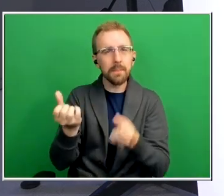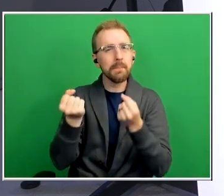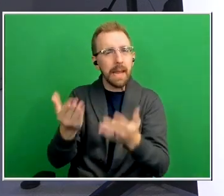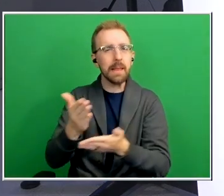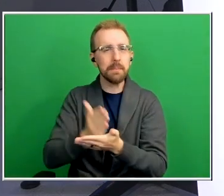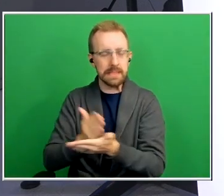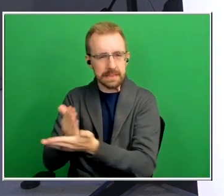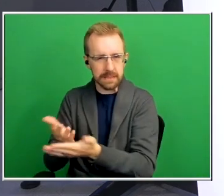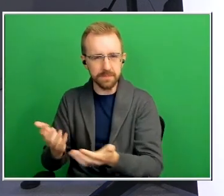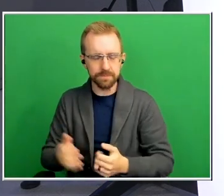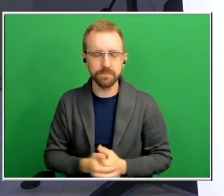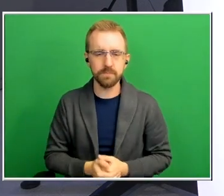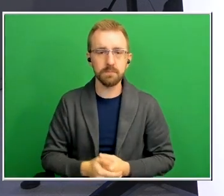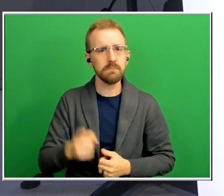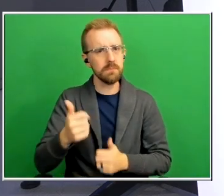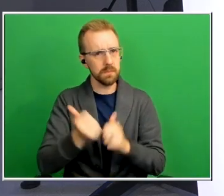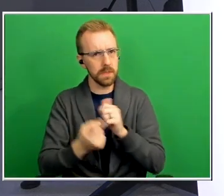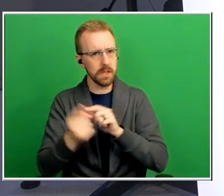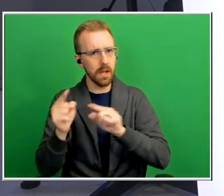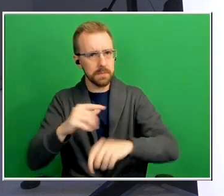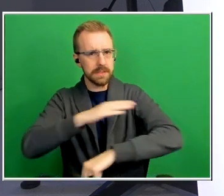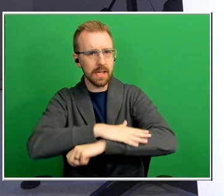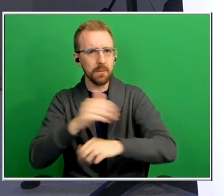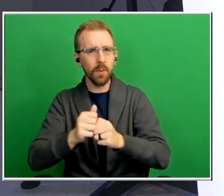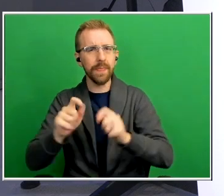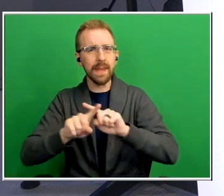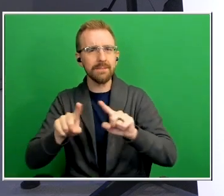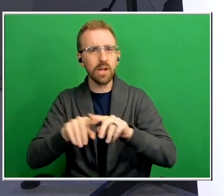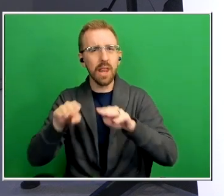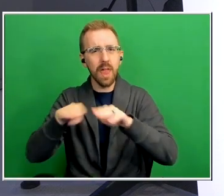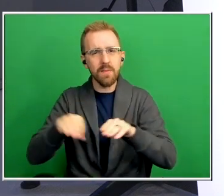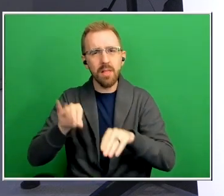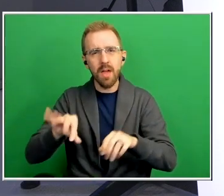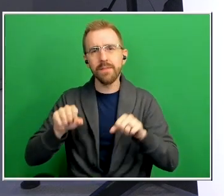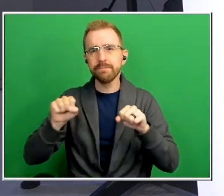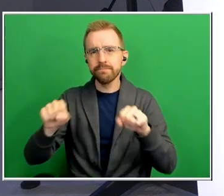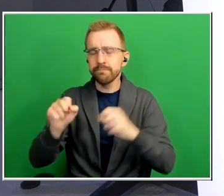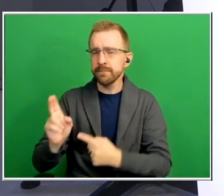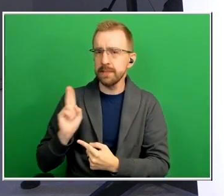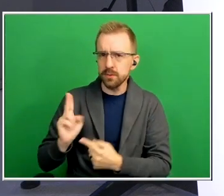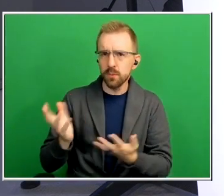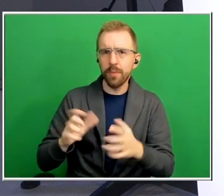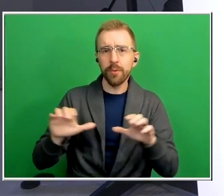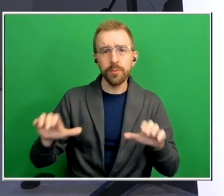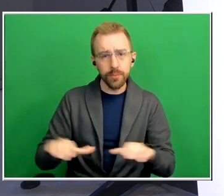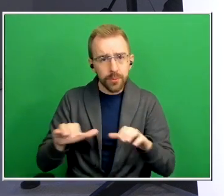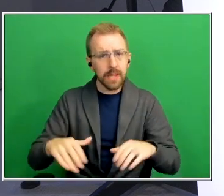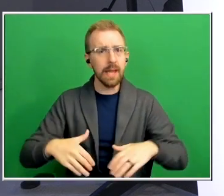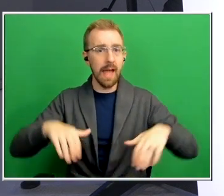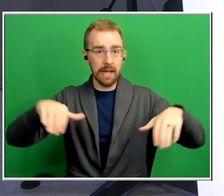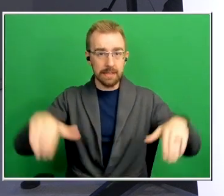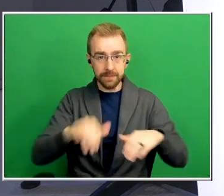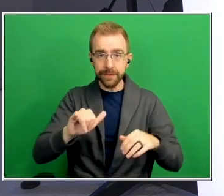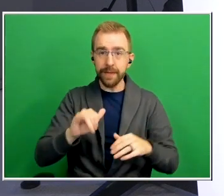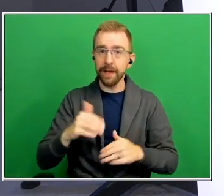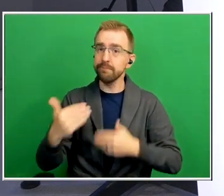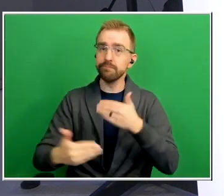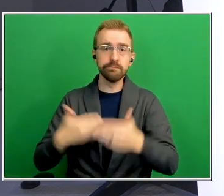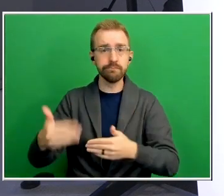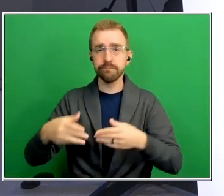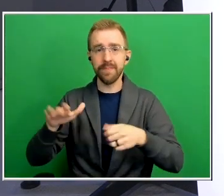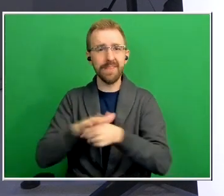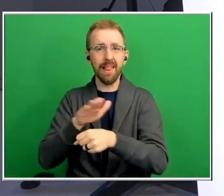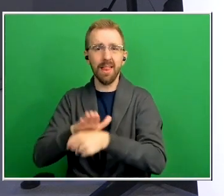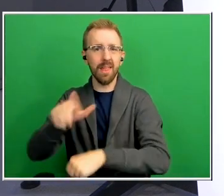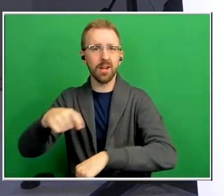table with a different level of exercise history and what they've been doing and then different activities that fill up their time so i love that you're trying to incorporate it